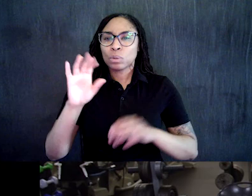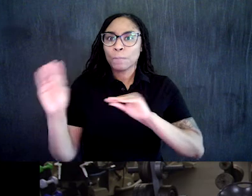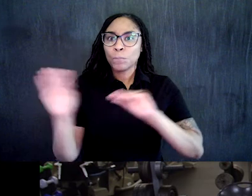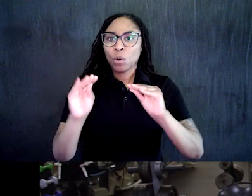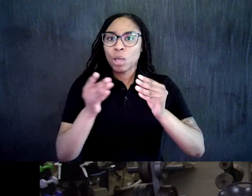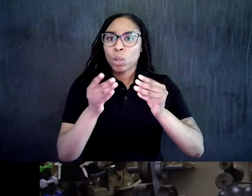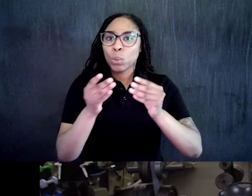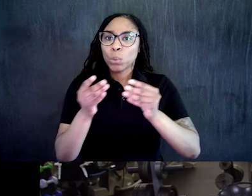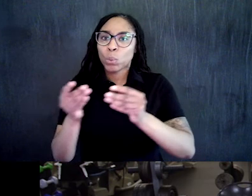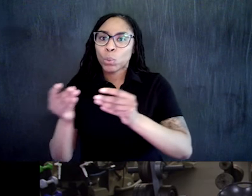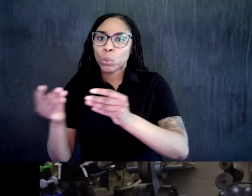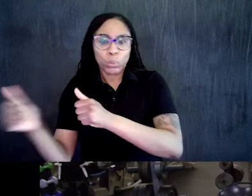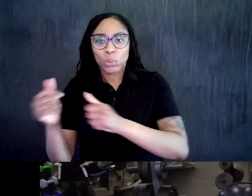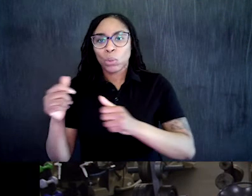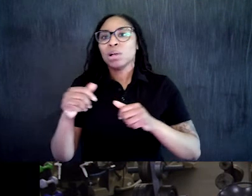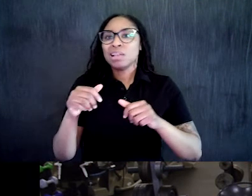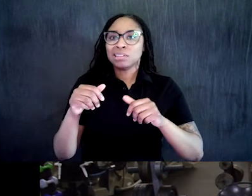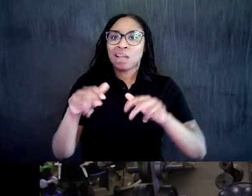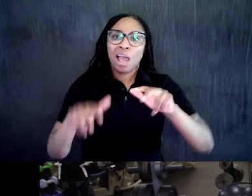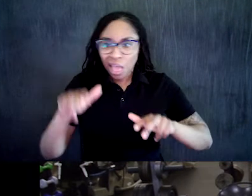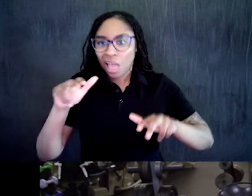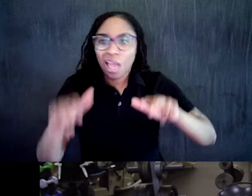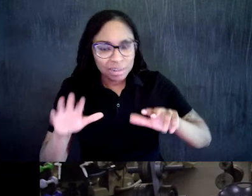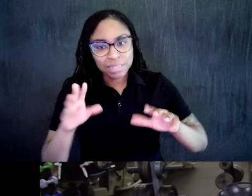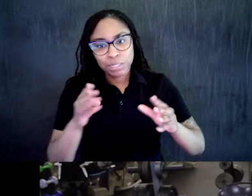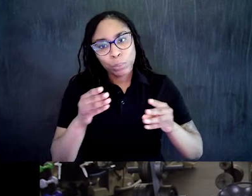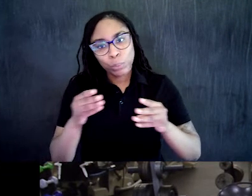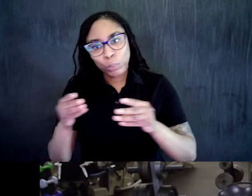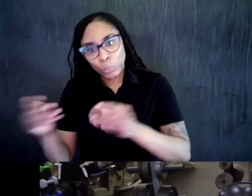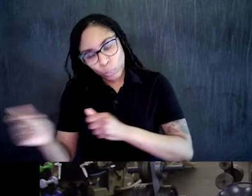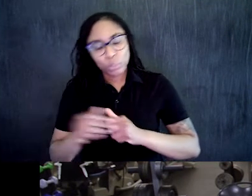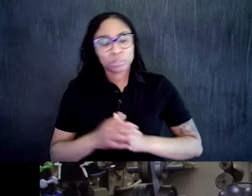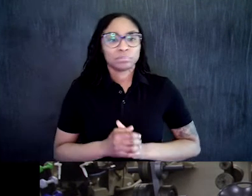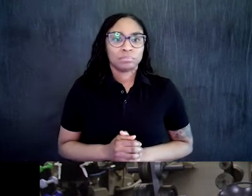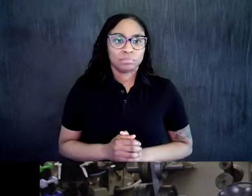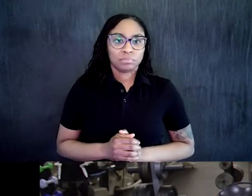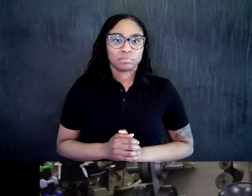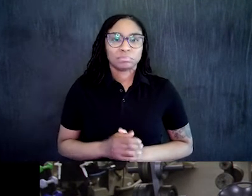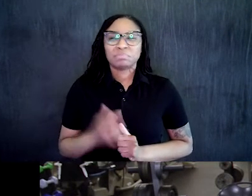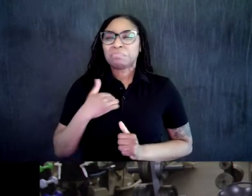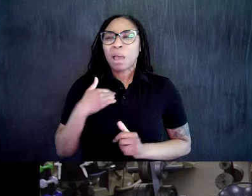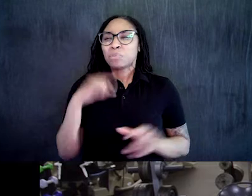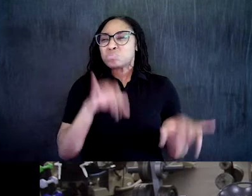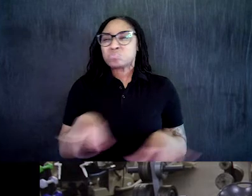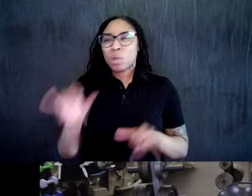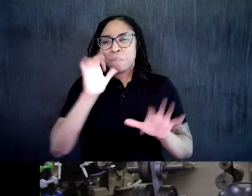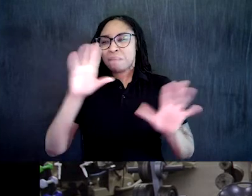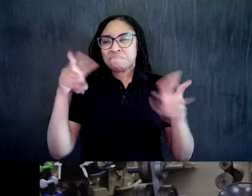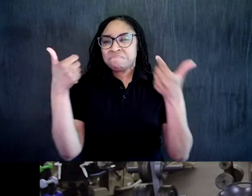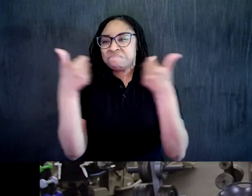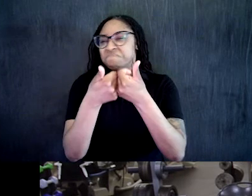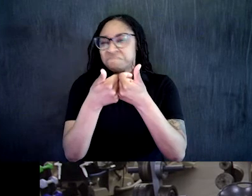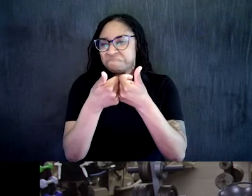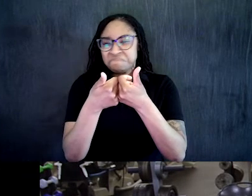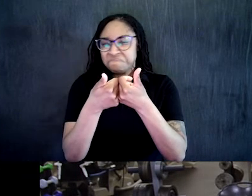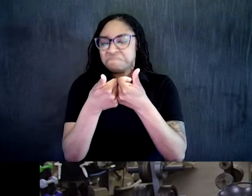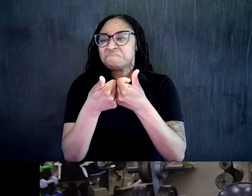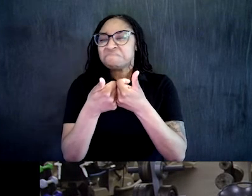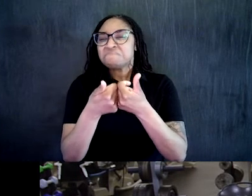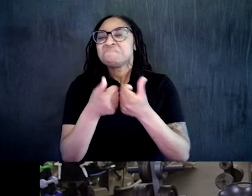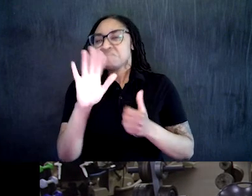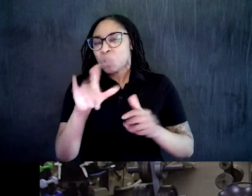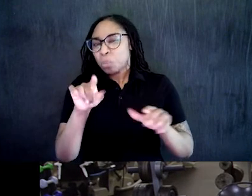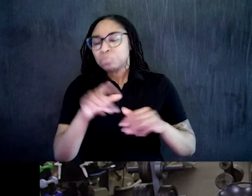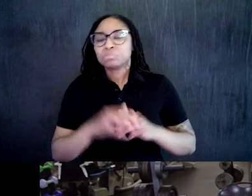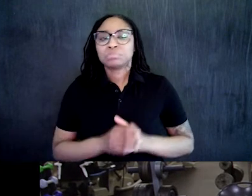nice and flat. What you're going do is at your hips, you're going to hinge forward. Right? Until you feel a nice pull on those hamstrings and you're to come back up.